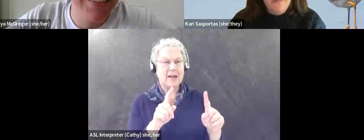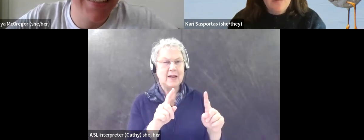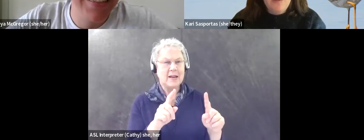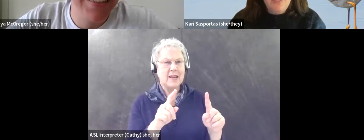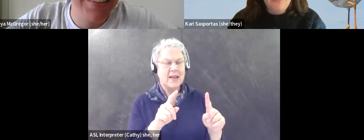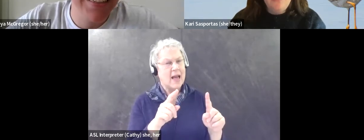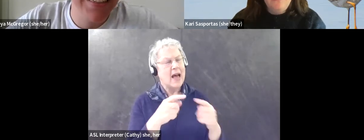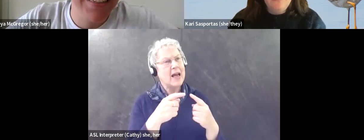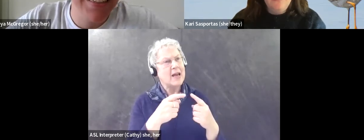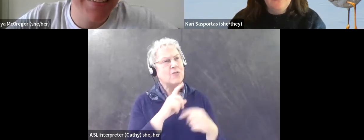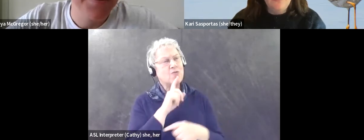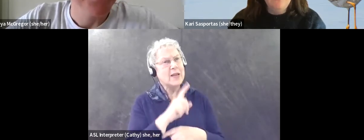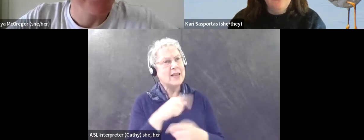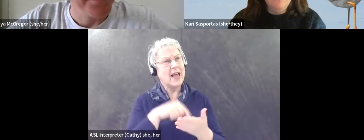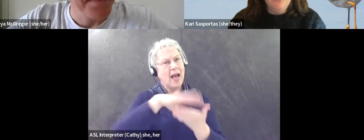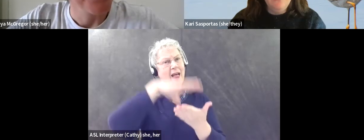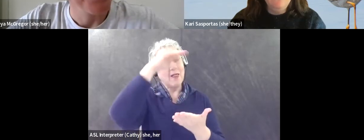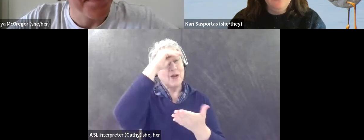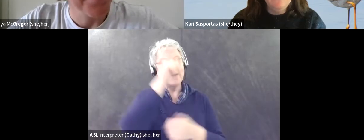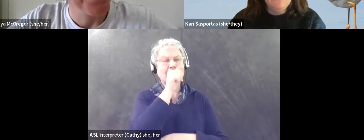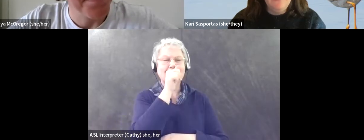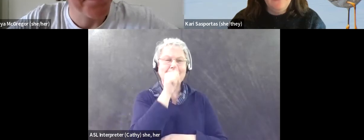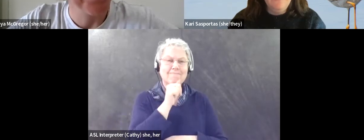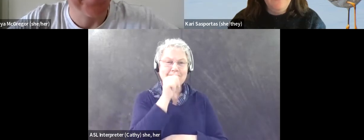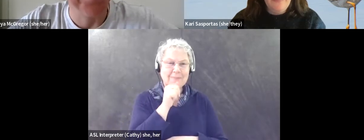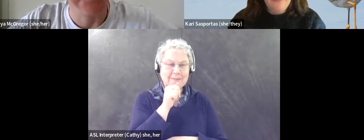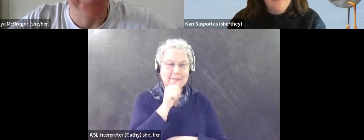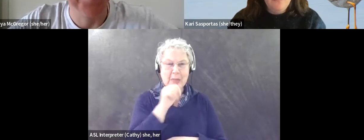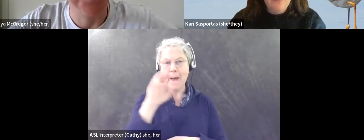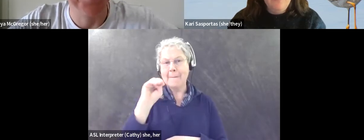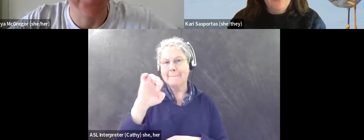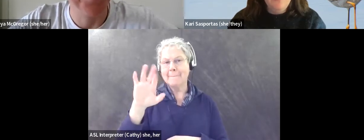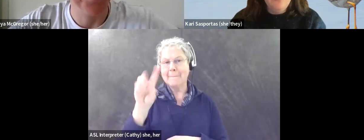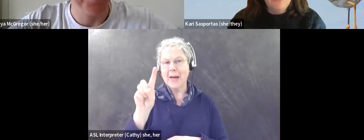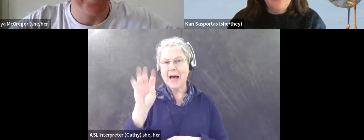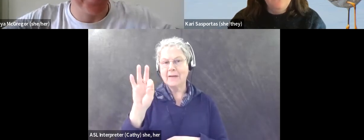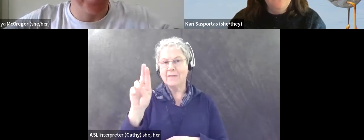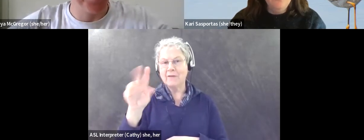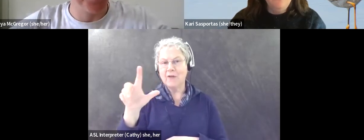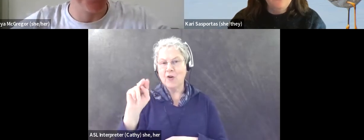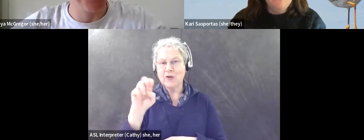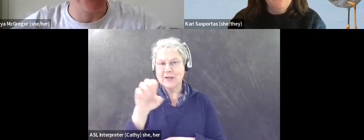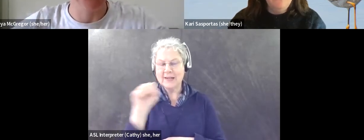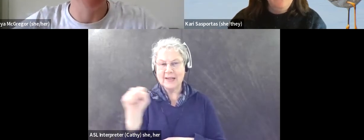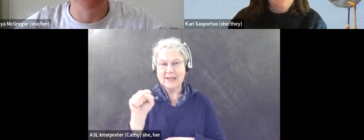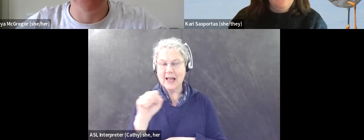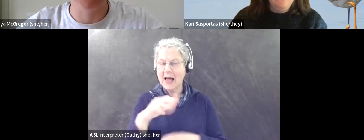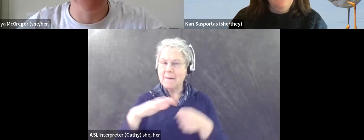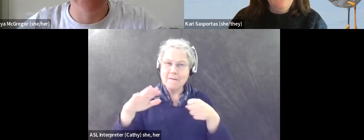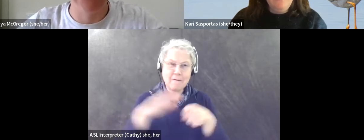really patience and grounding and mindfulness. When I'm out birding, I'm fully present.